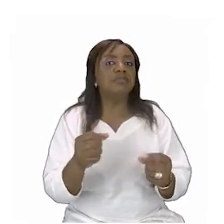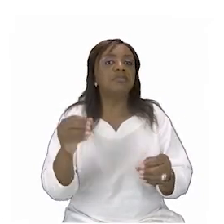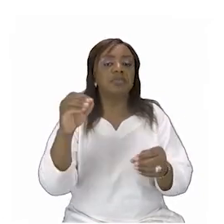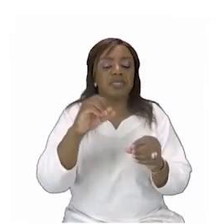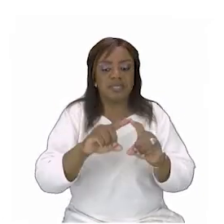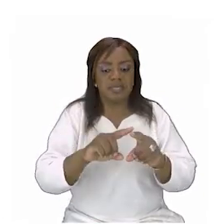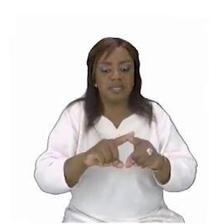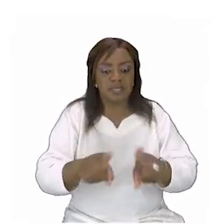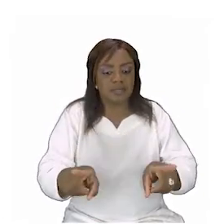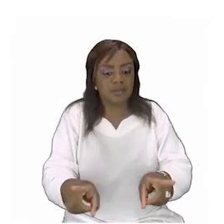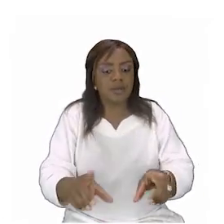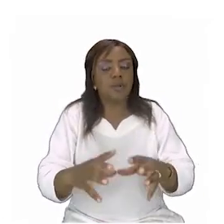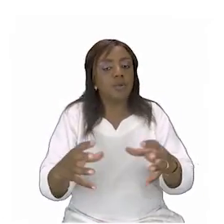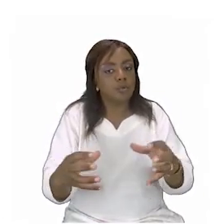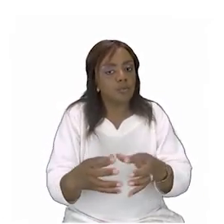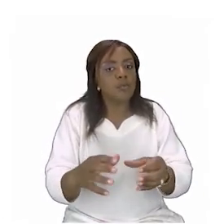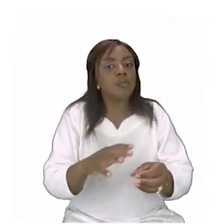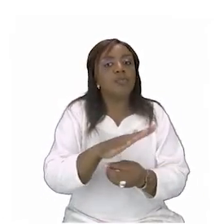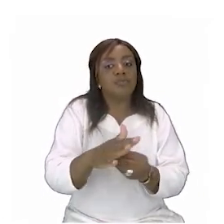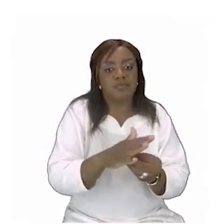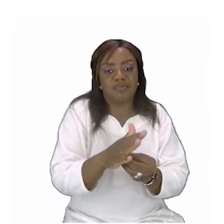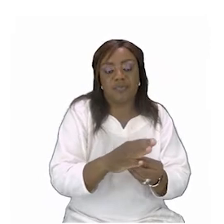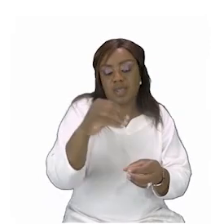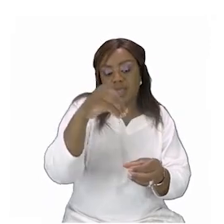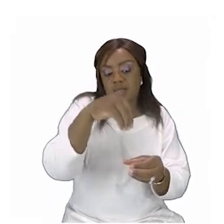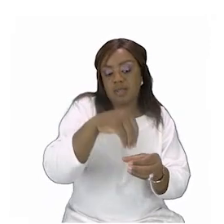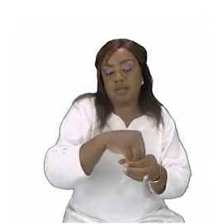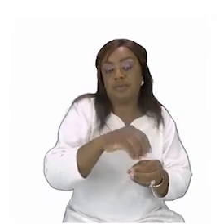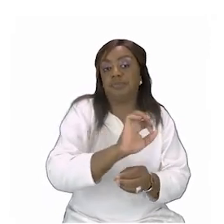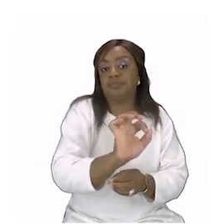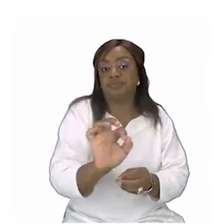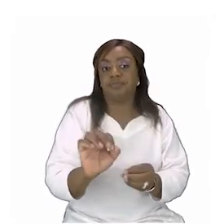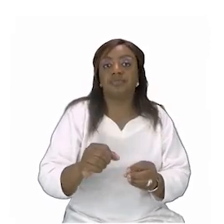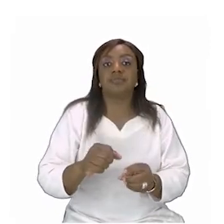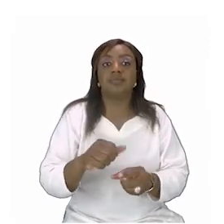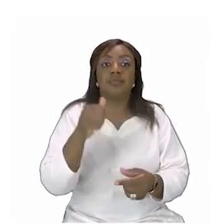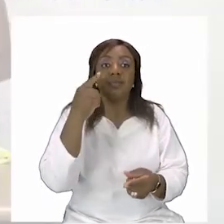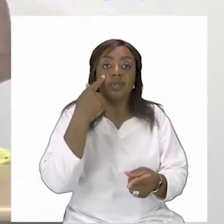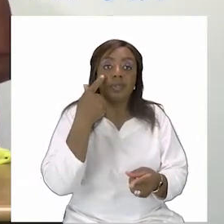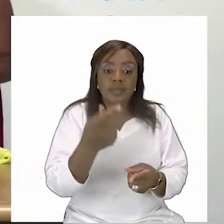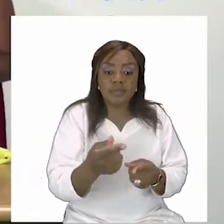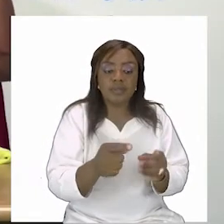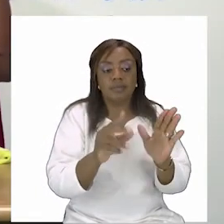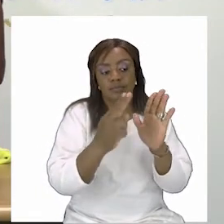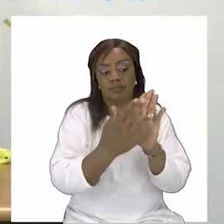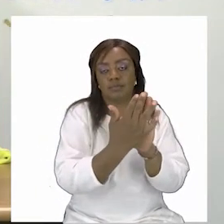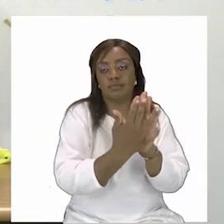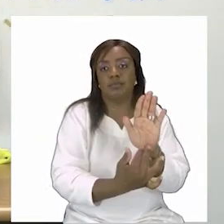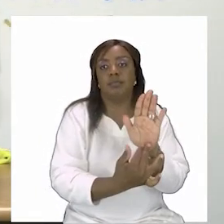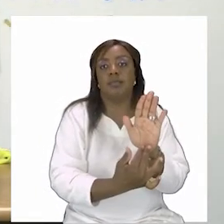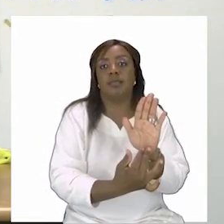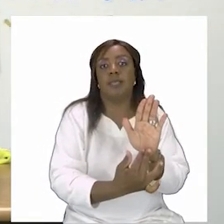of family members that we have in our family let us take a look at the board on the